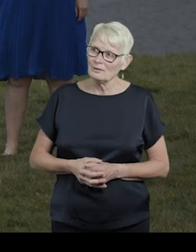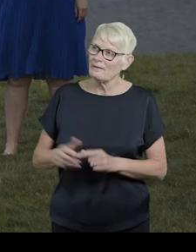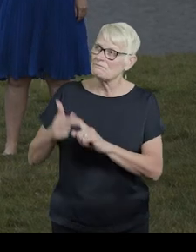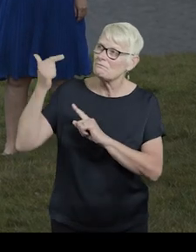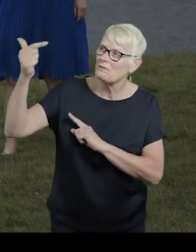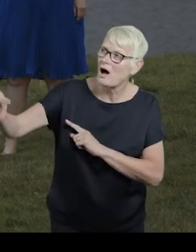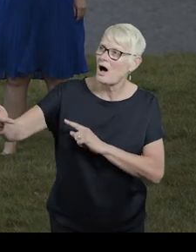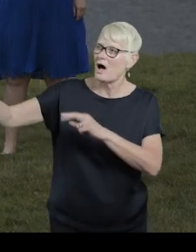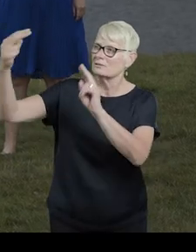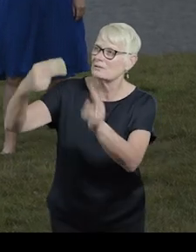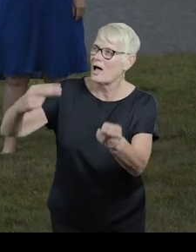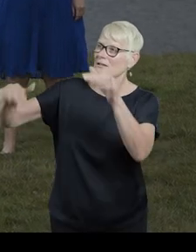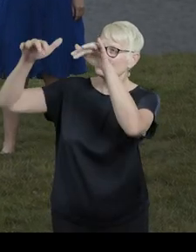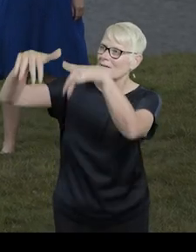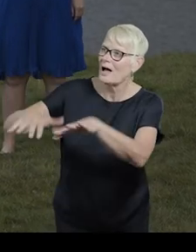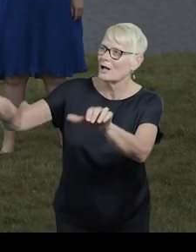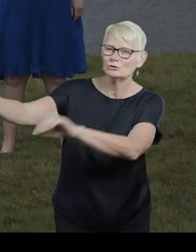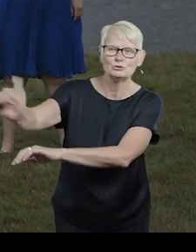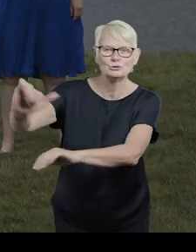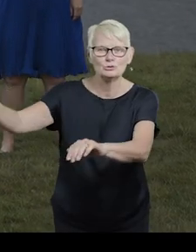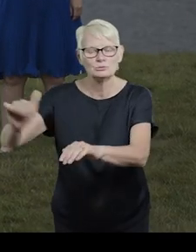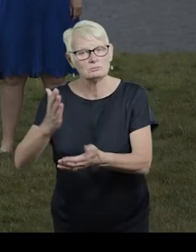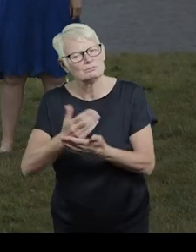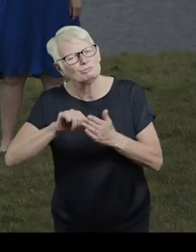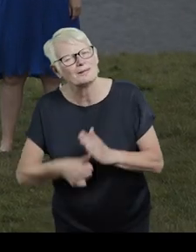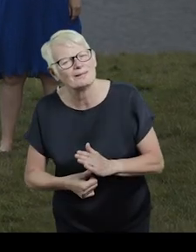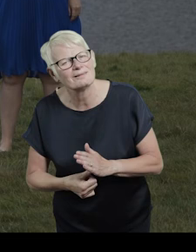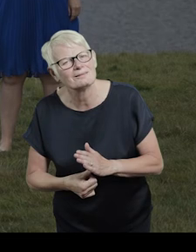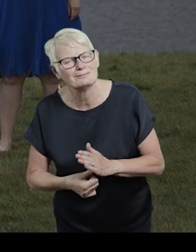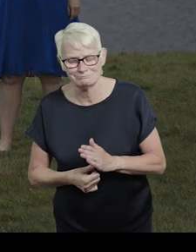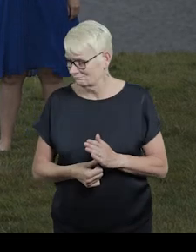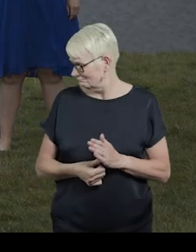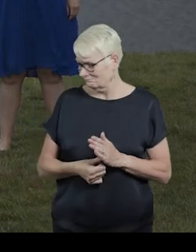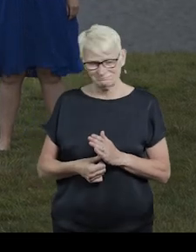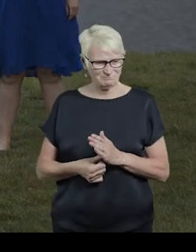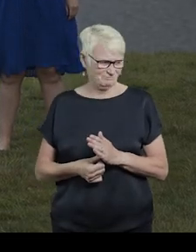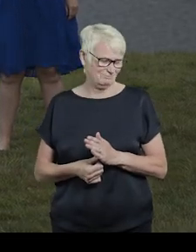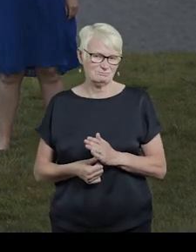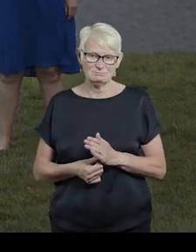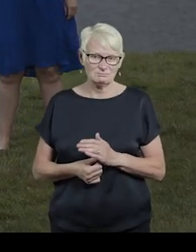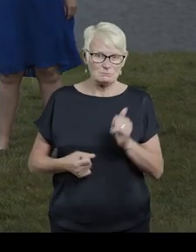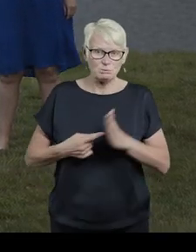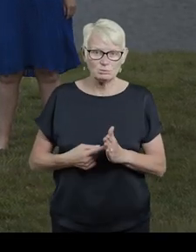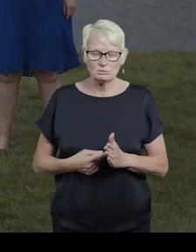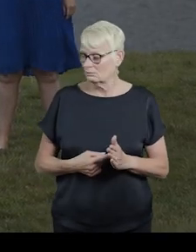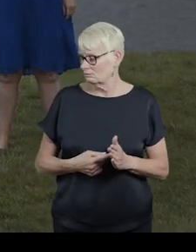They are far from shore, dancing in the tides. Is any of this real? Does it matter?